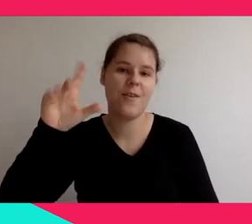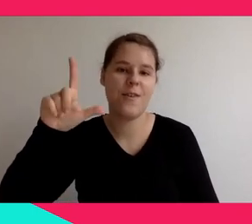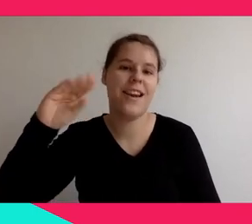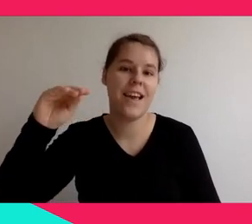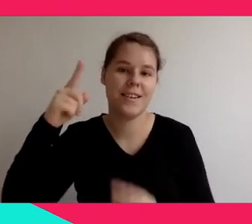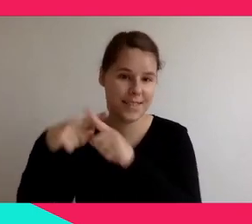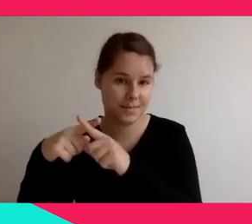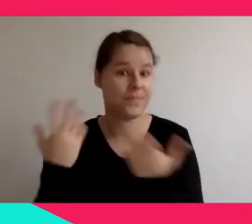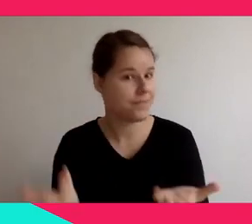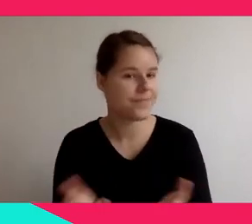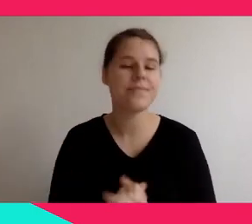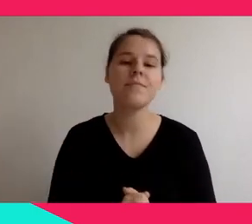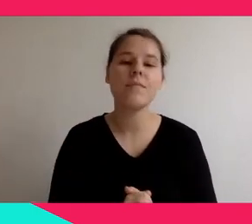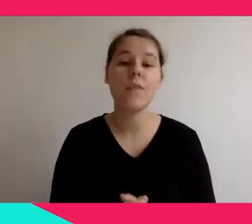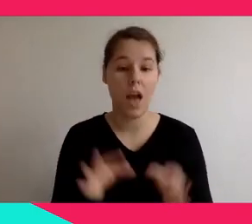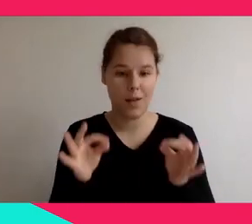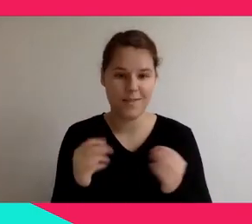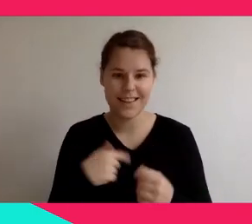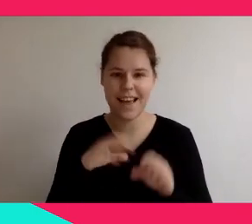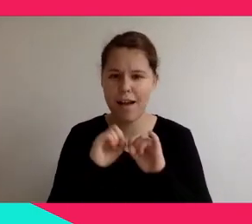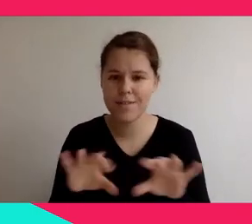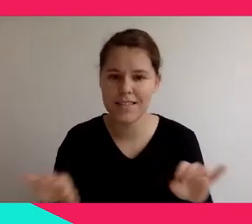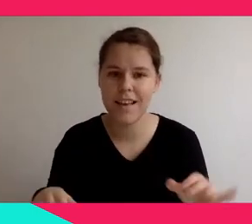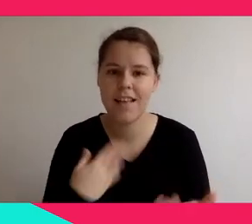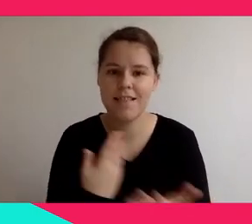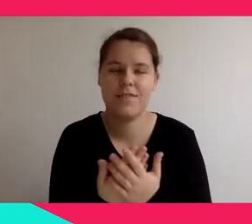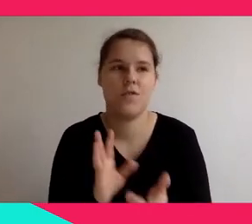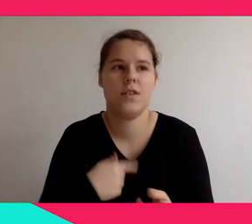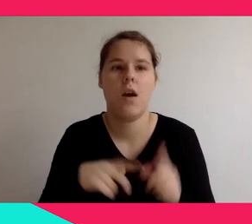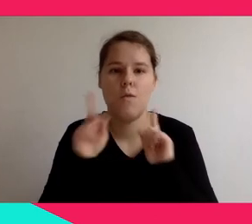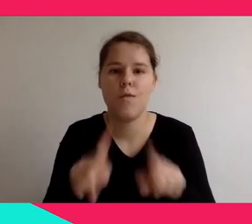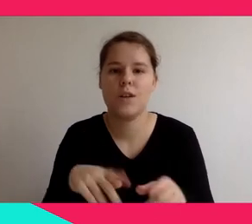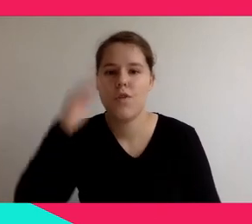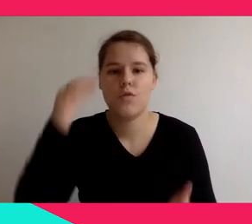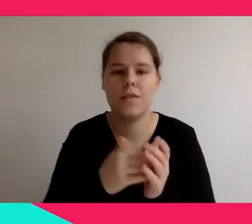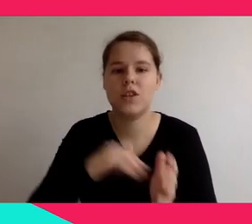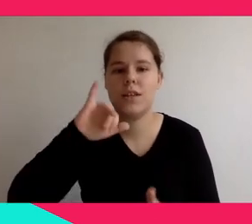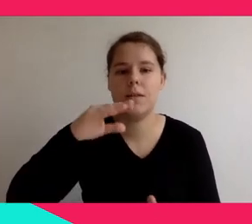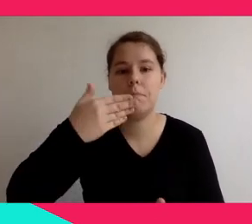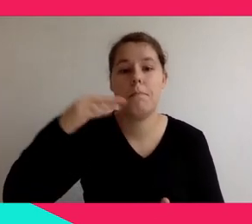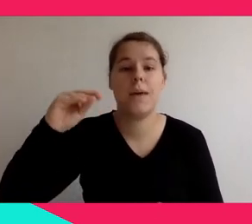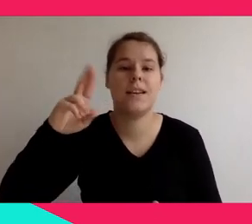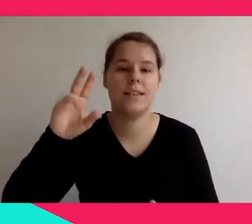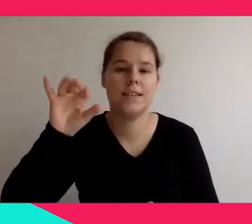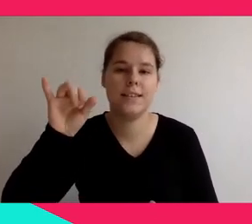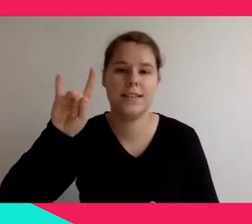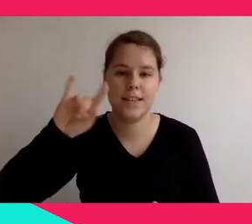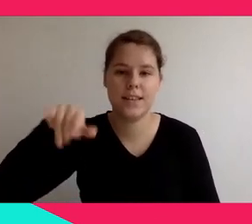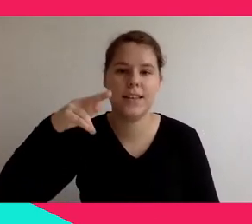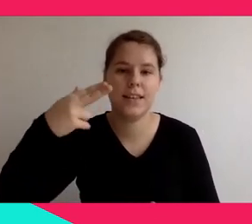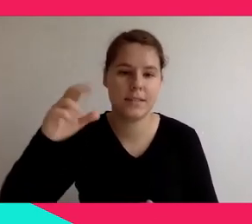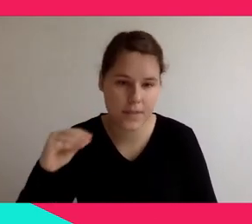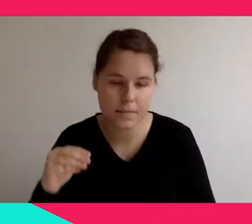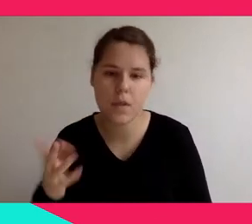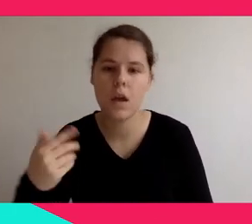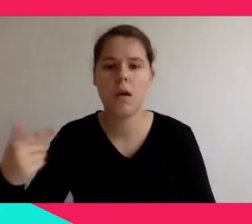explain why I think immersive experiences can solve some of the museum's challenges. And I will also